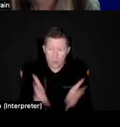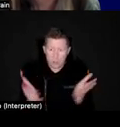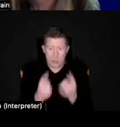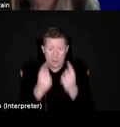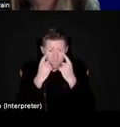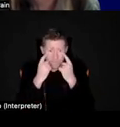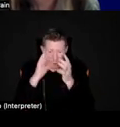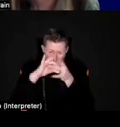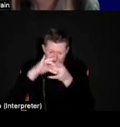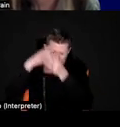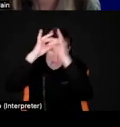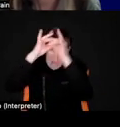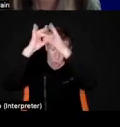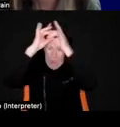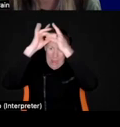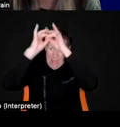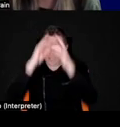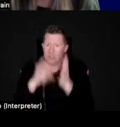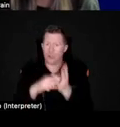pathway in the brain?